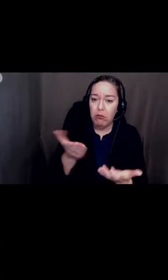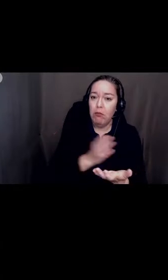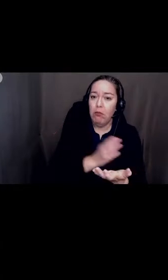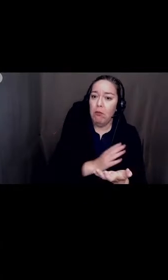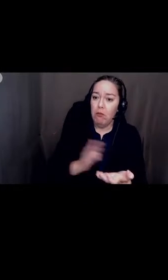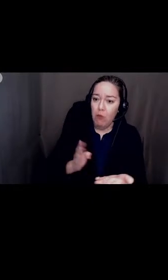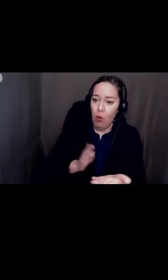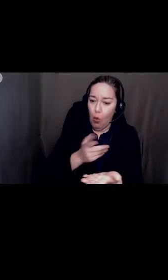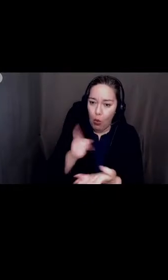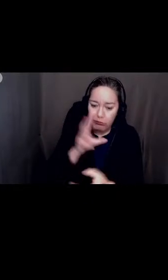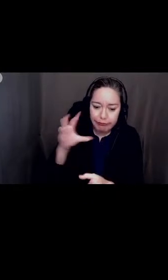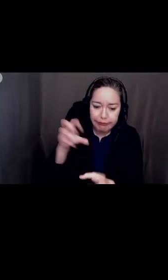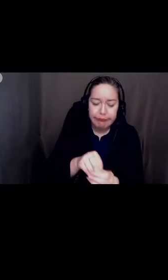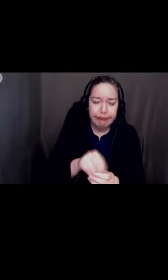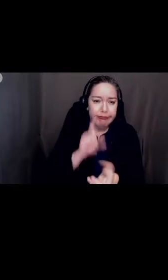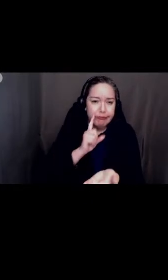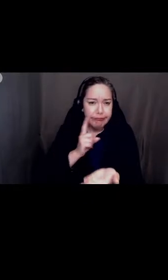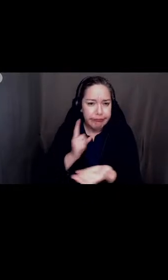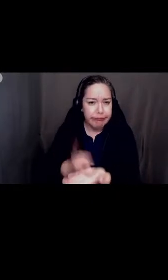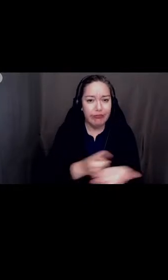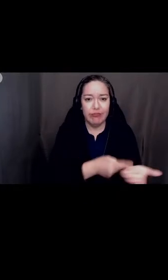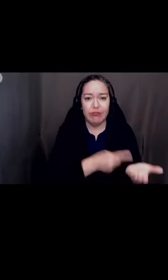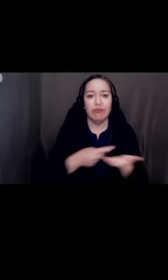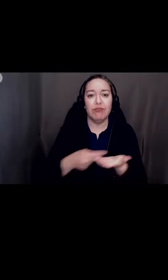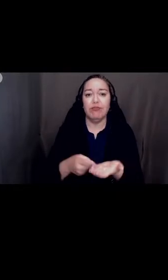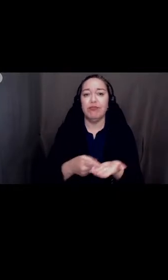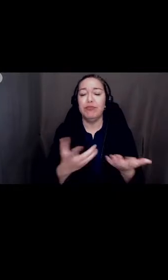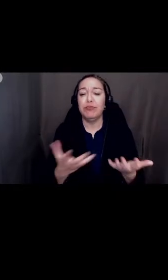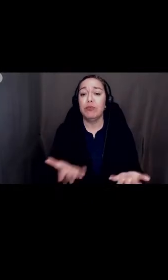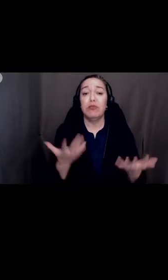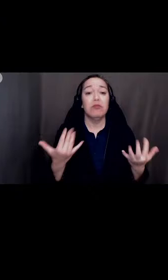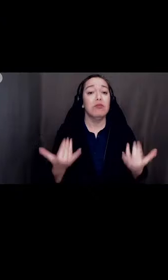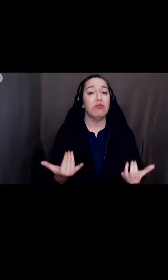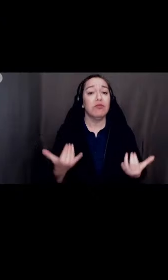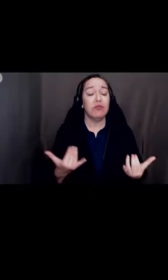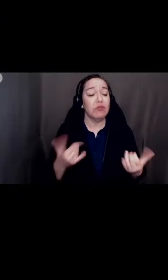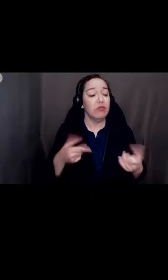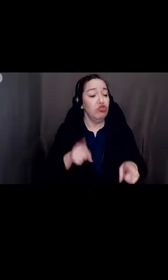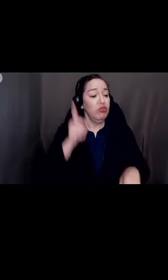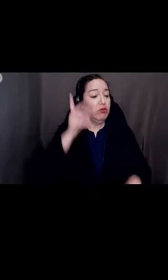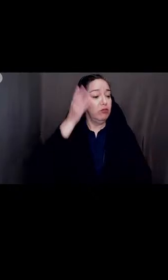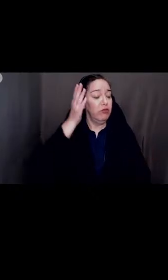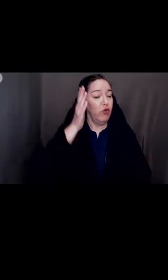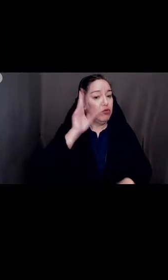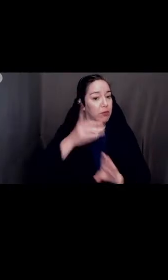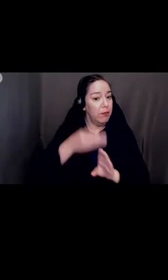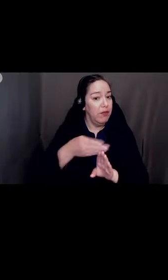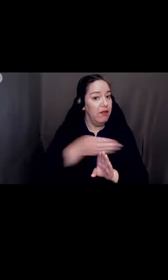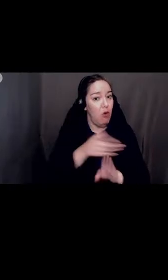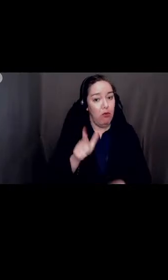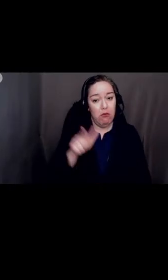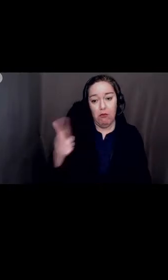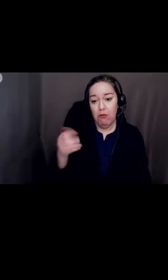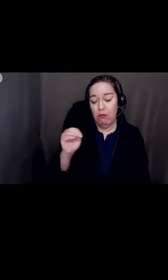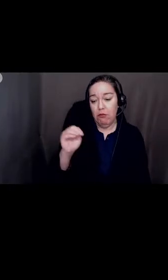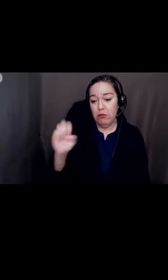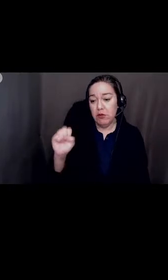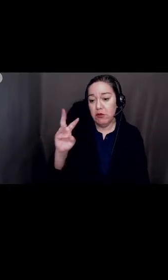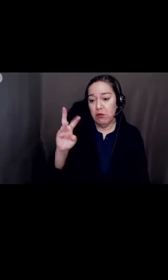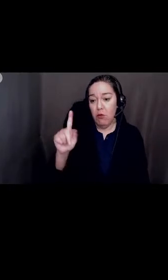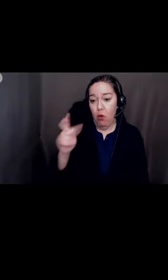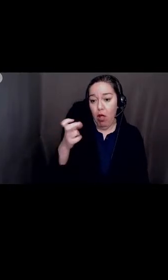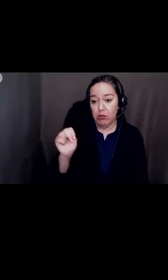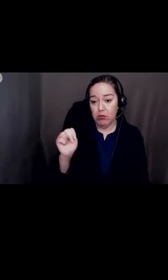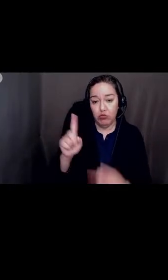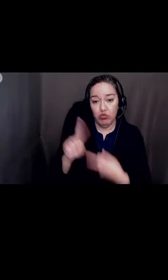a discussion, and I'd like at this point in the presentation, before I turn it over to Ms. Walton and continue the